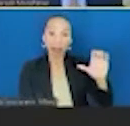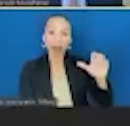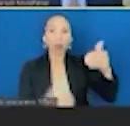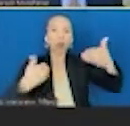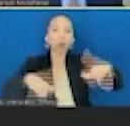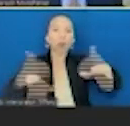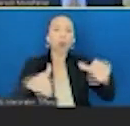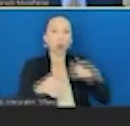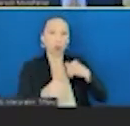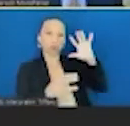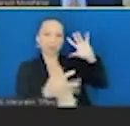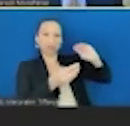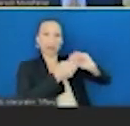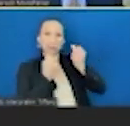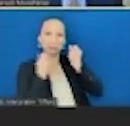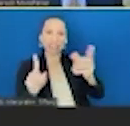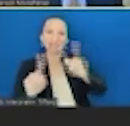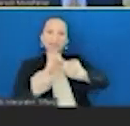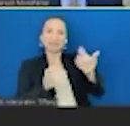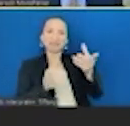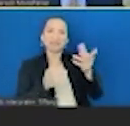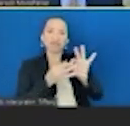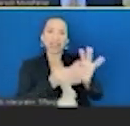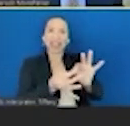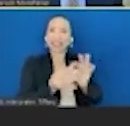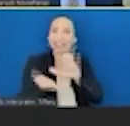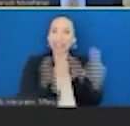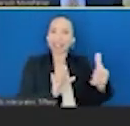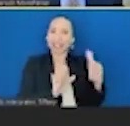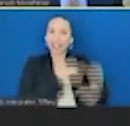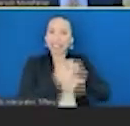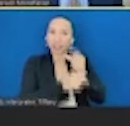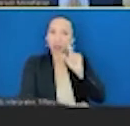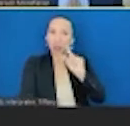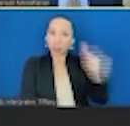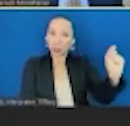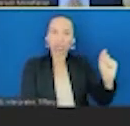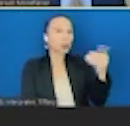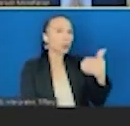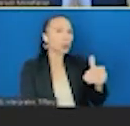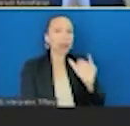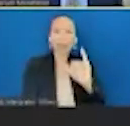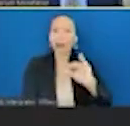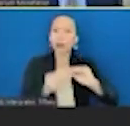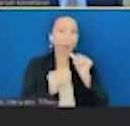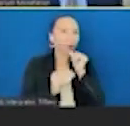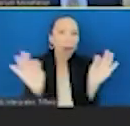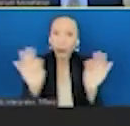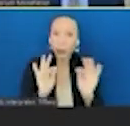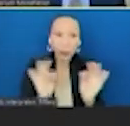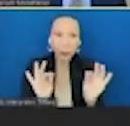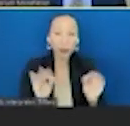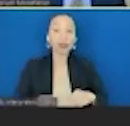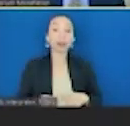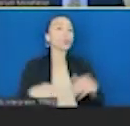in 2020. These are not small numbers. So how do we fix this? So, you know, this is a talk about